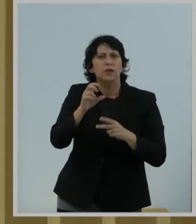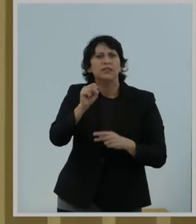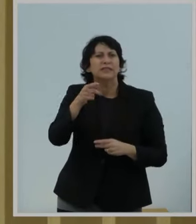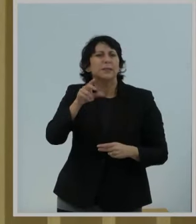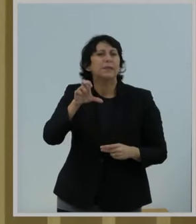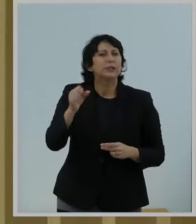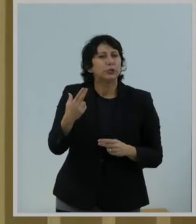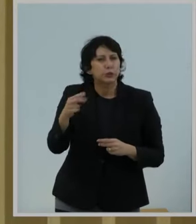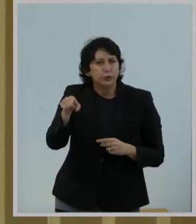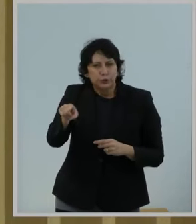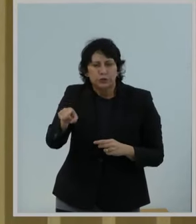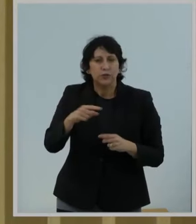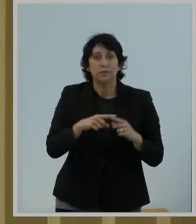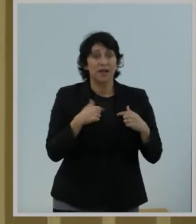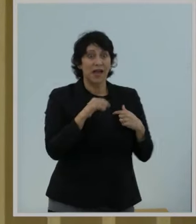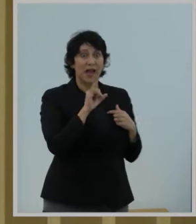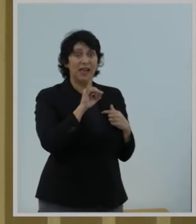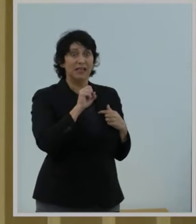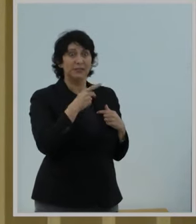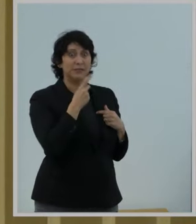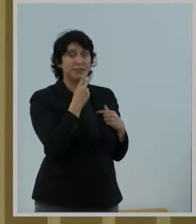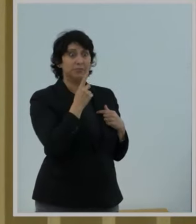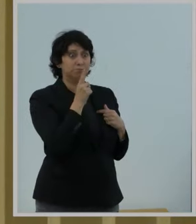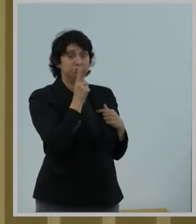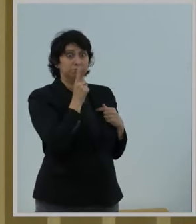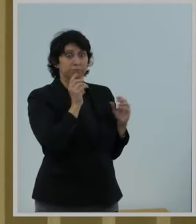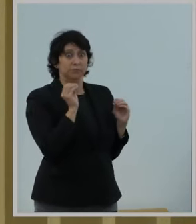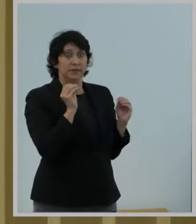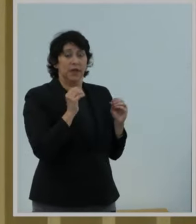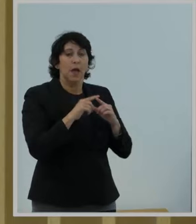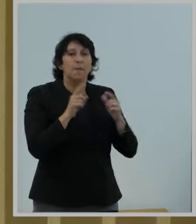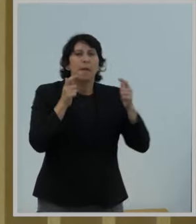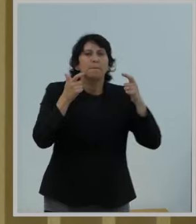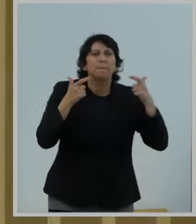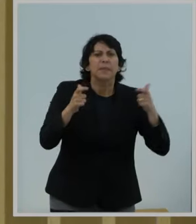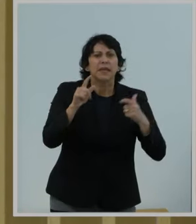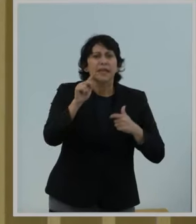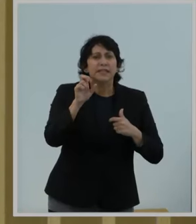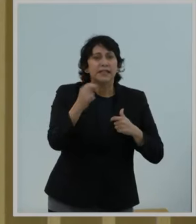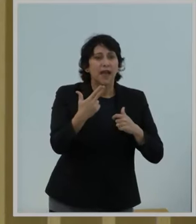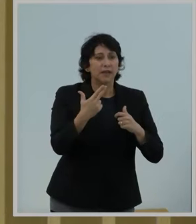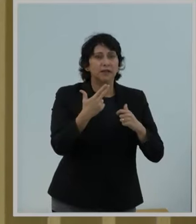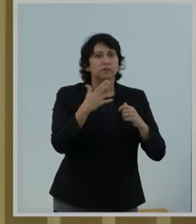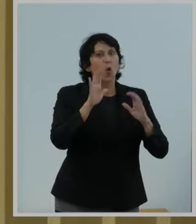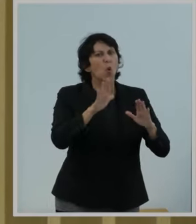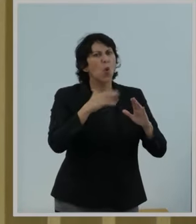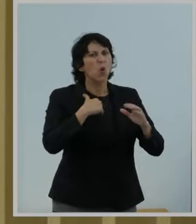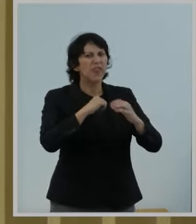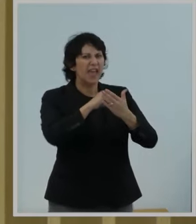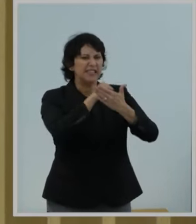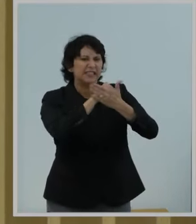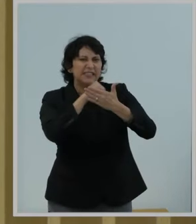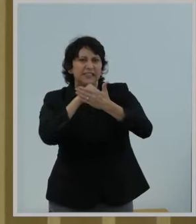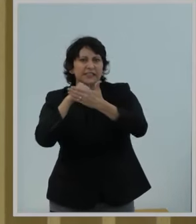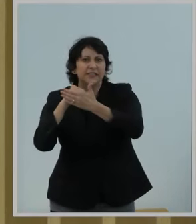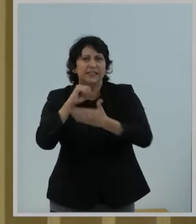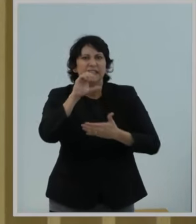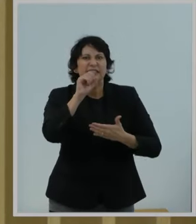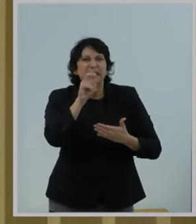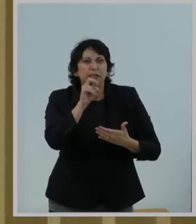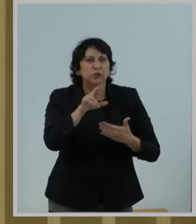not ISPs. And big tech is the one censoring lawful videos and documentaries,